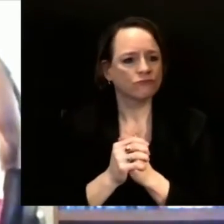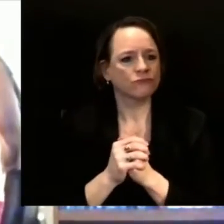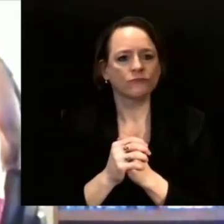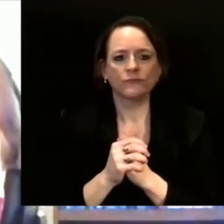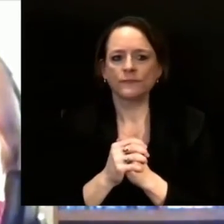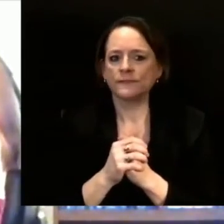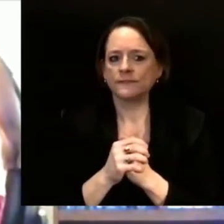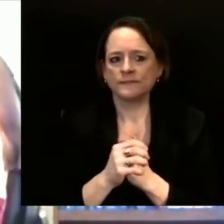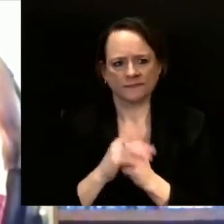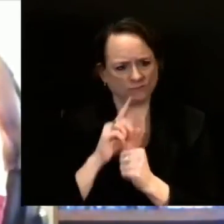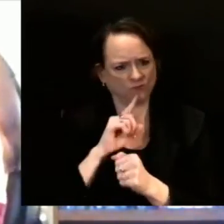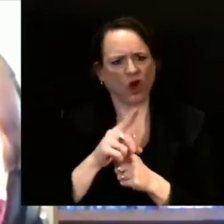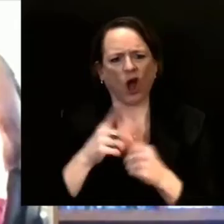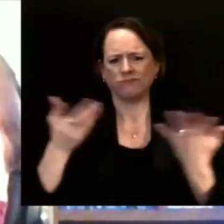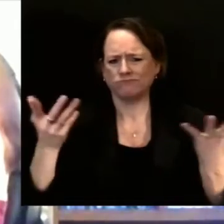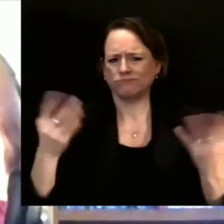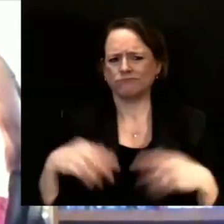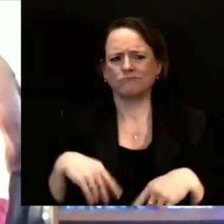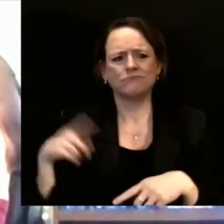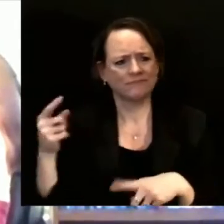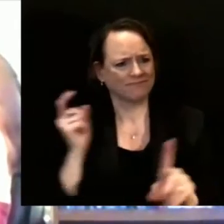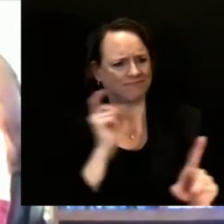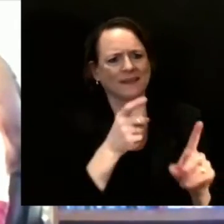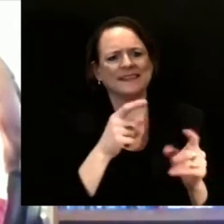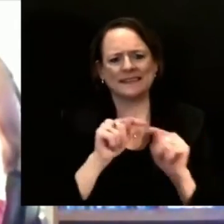populations in their community vaccinated.